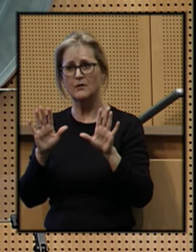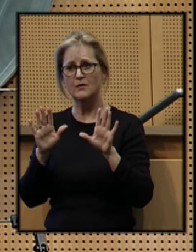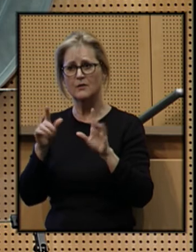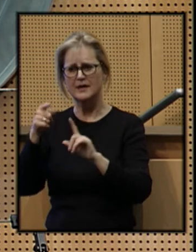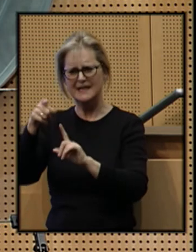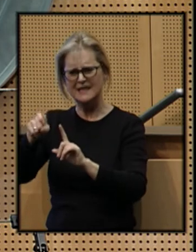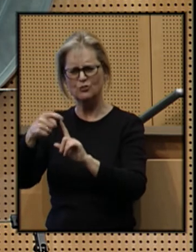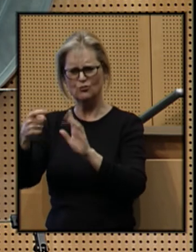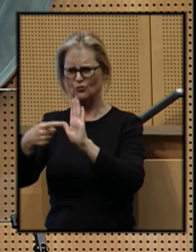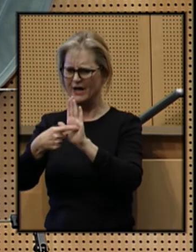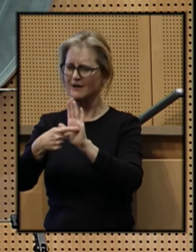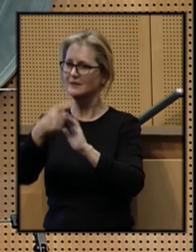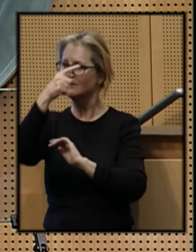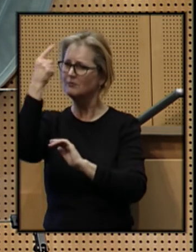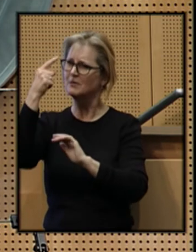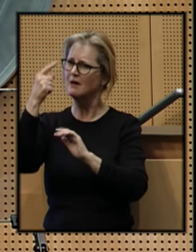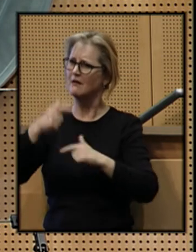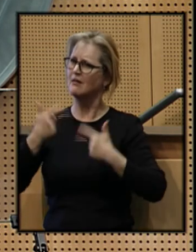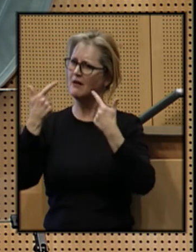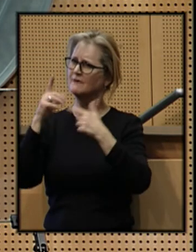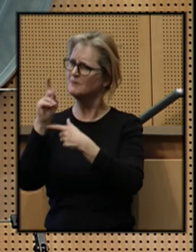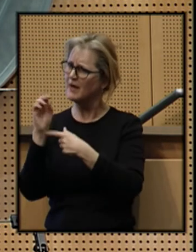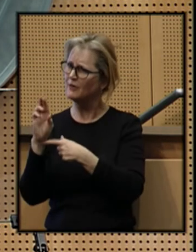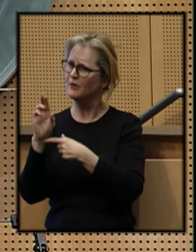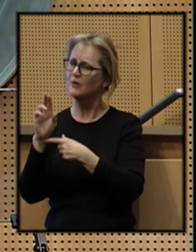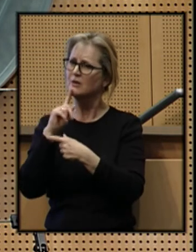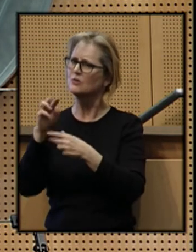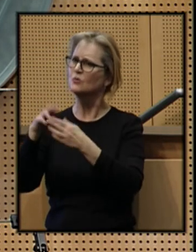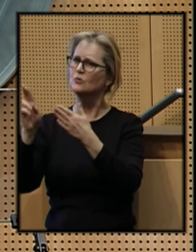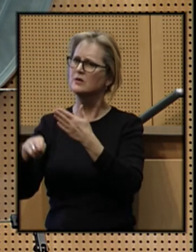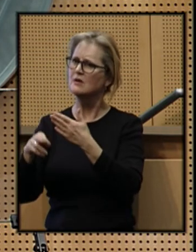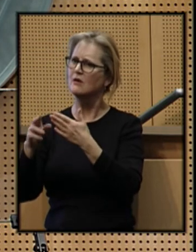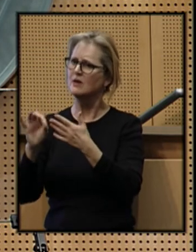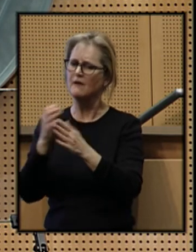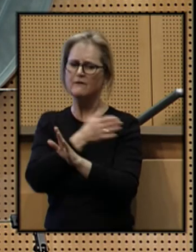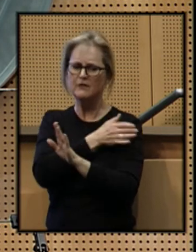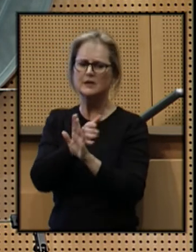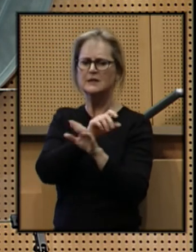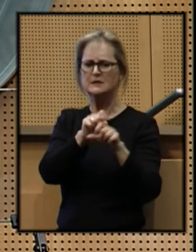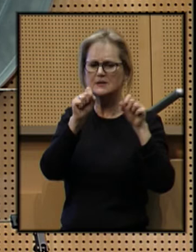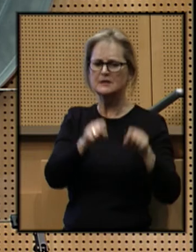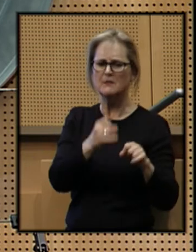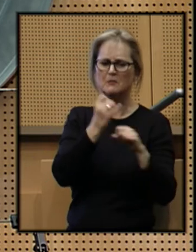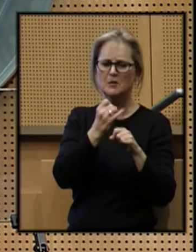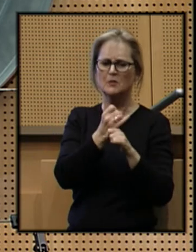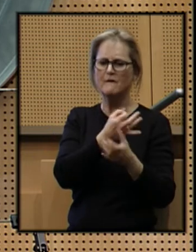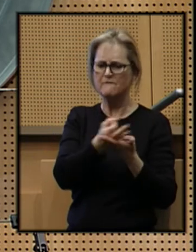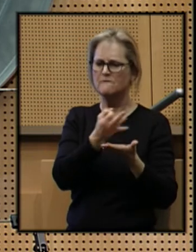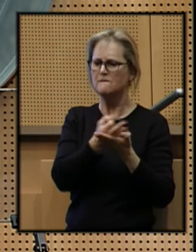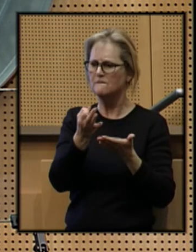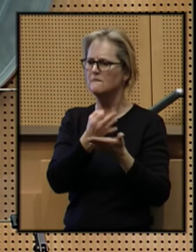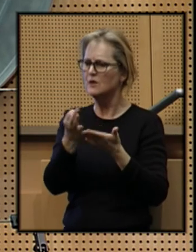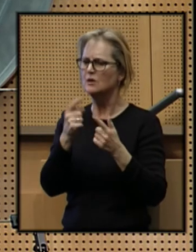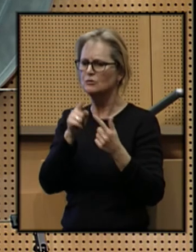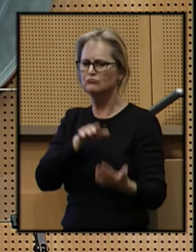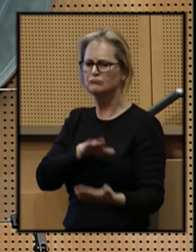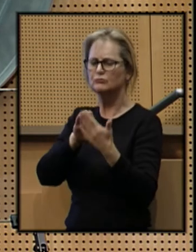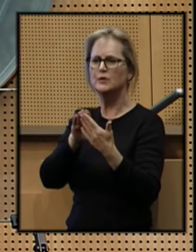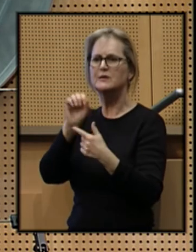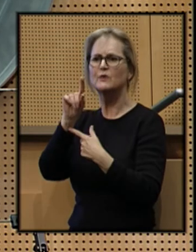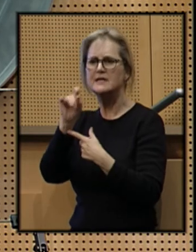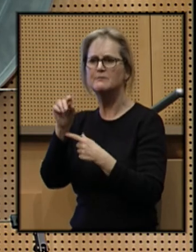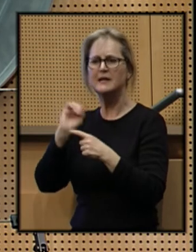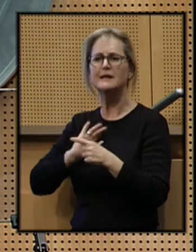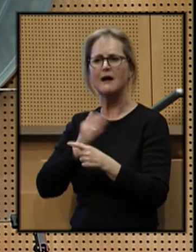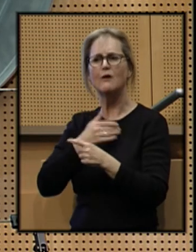very need to recognize Black Lives Matter is a result of systemic institutional failures to address racism